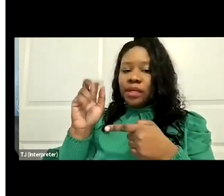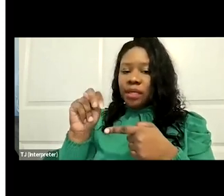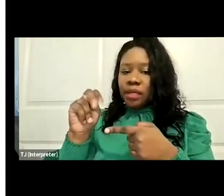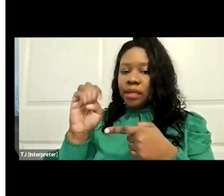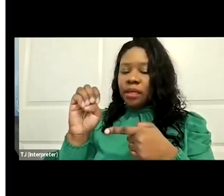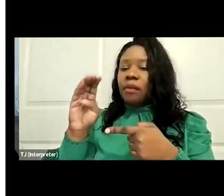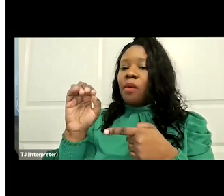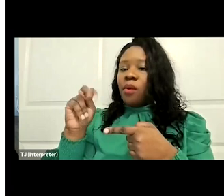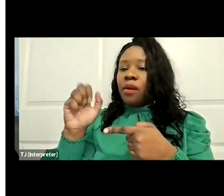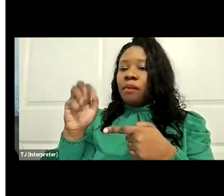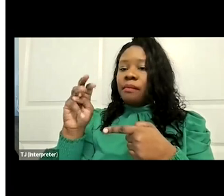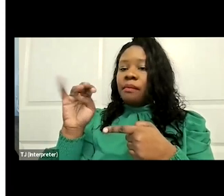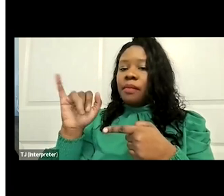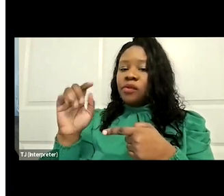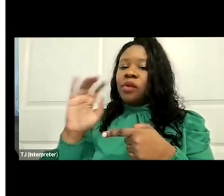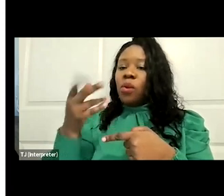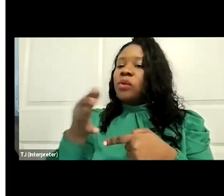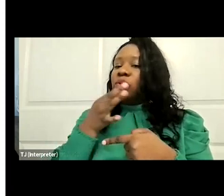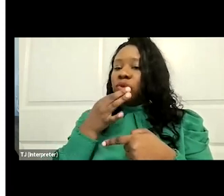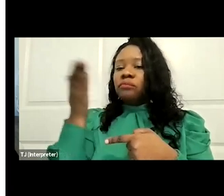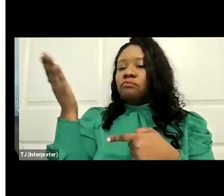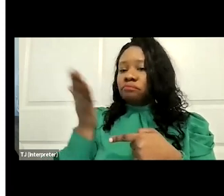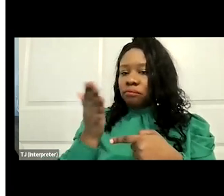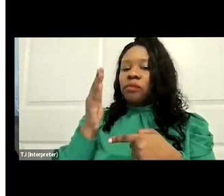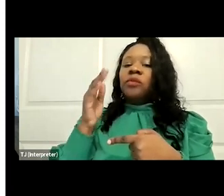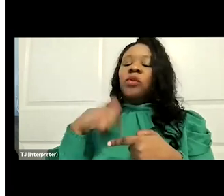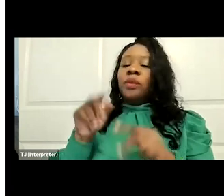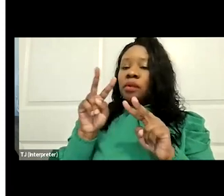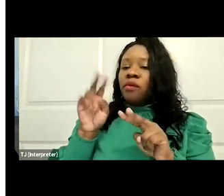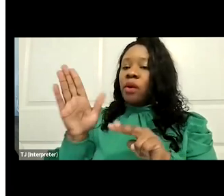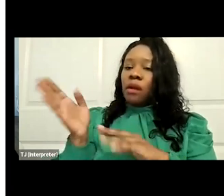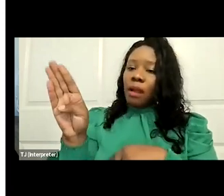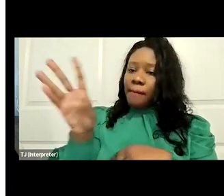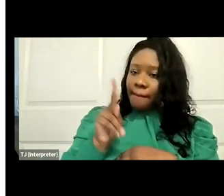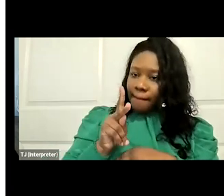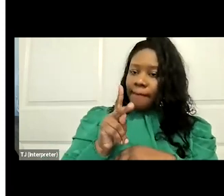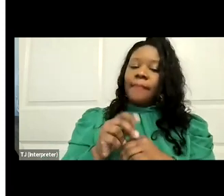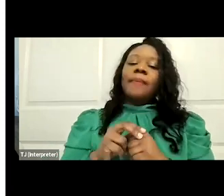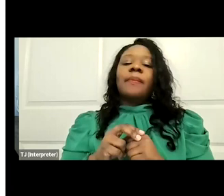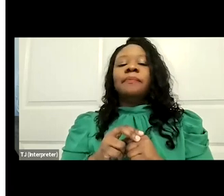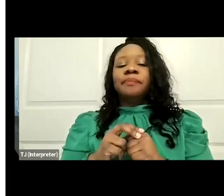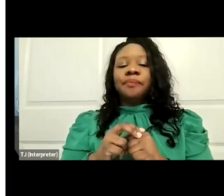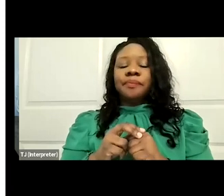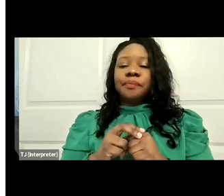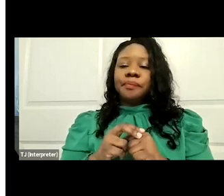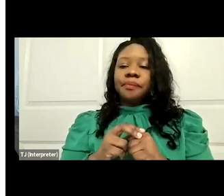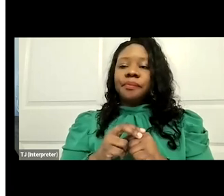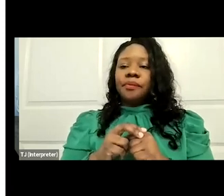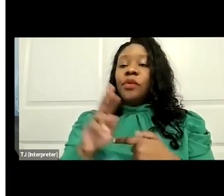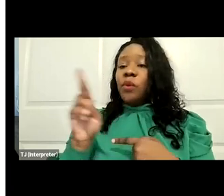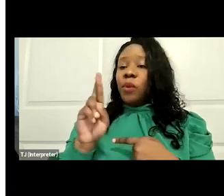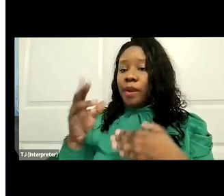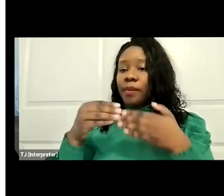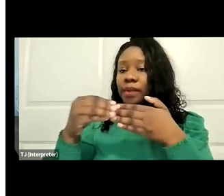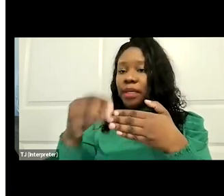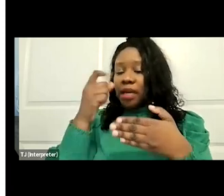will be hearing from, it's anticipated that she will be returning. One note, the Republican lead